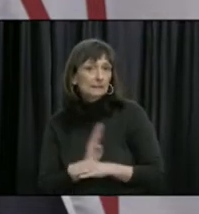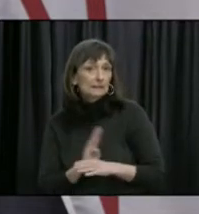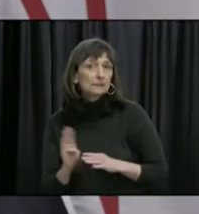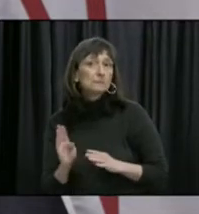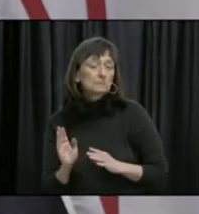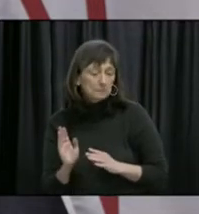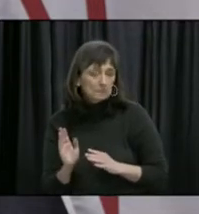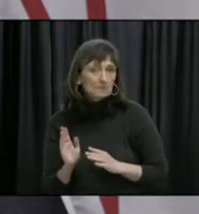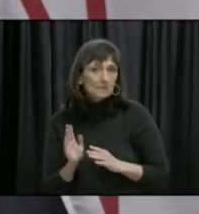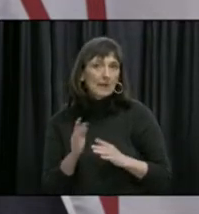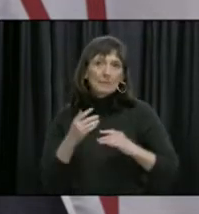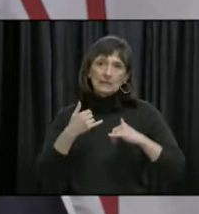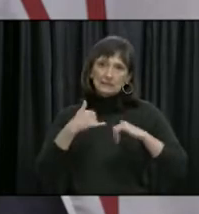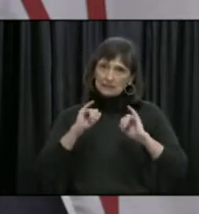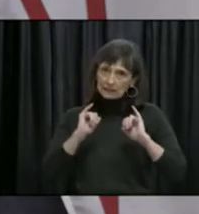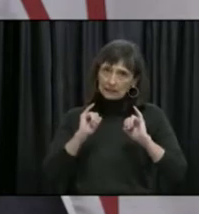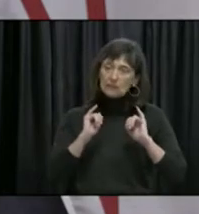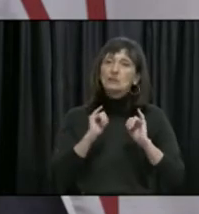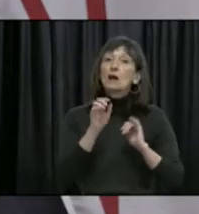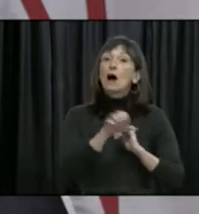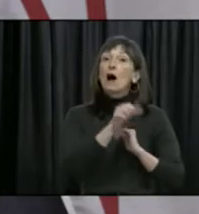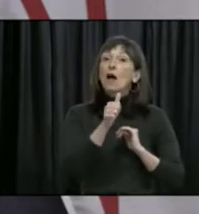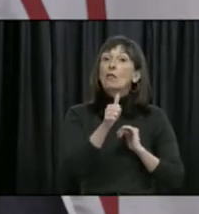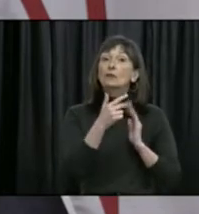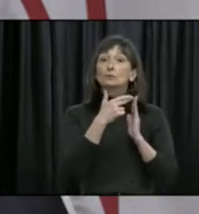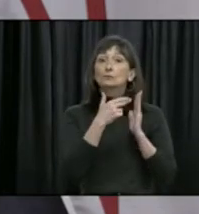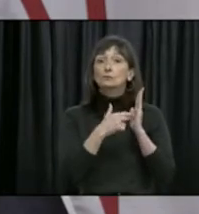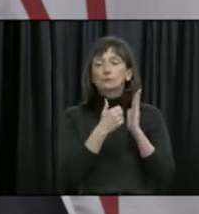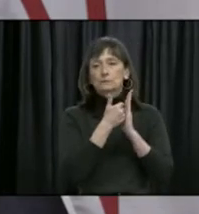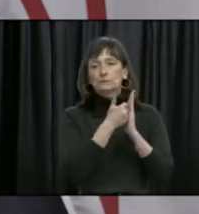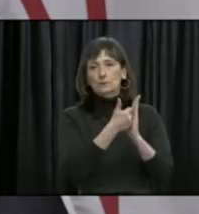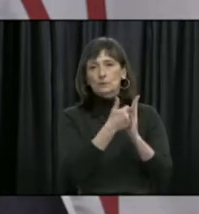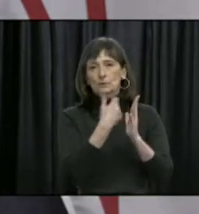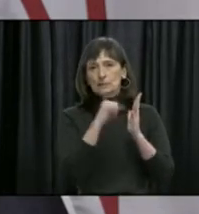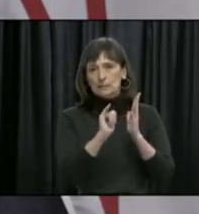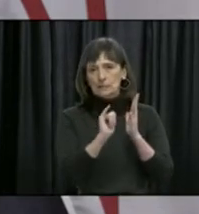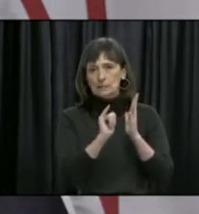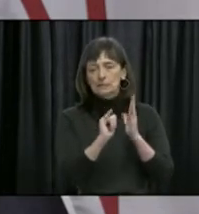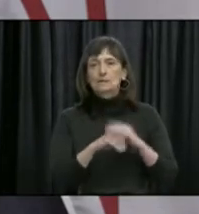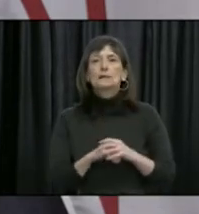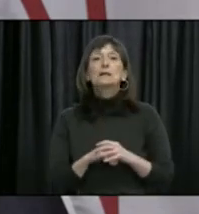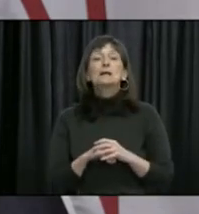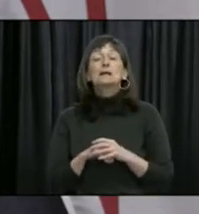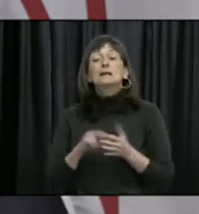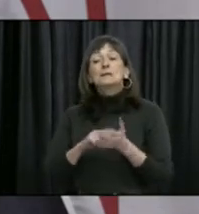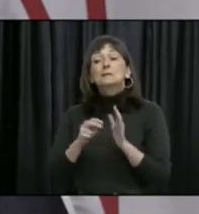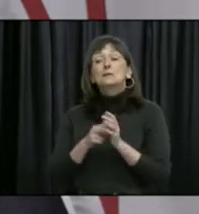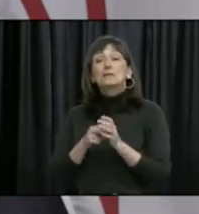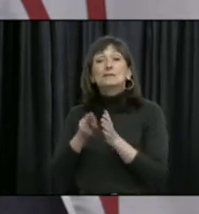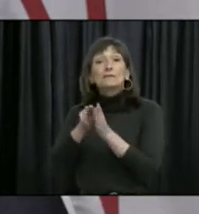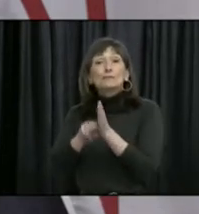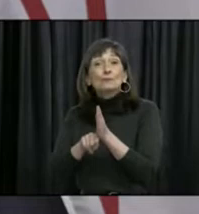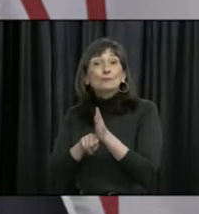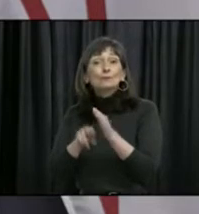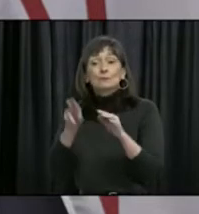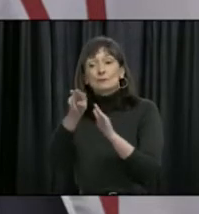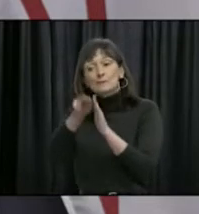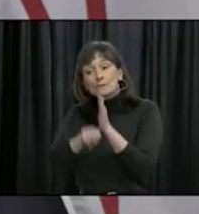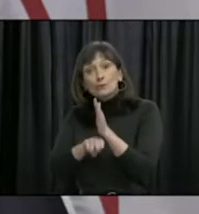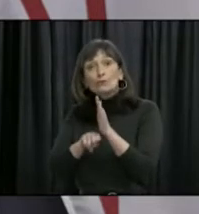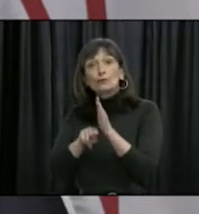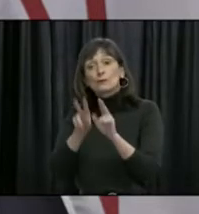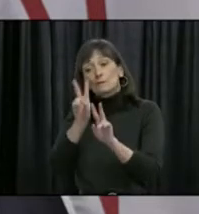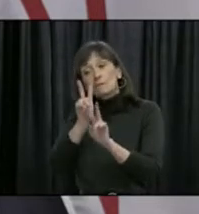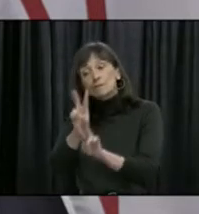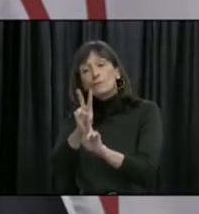maintaining certain public health orders to help mitigate risk. This includes gatherings for funerals, burials, and weddings are